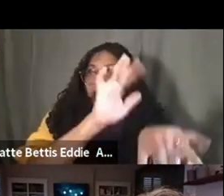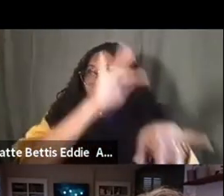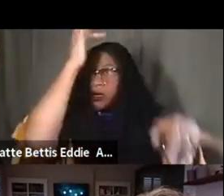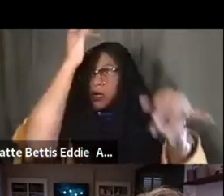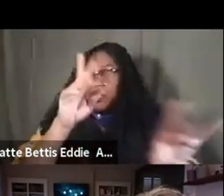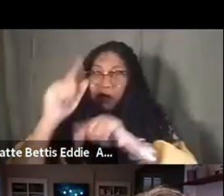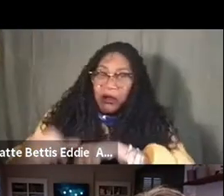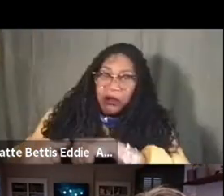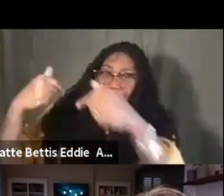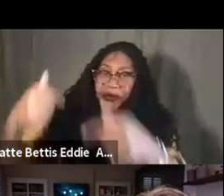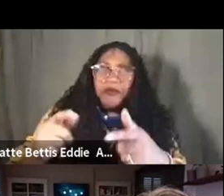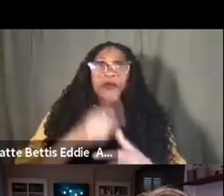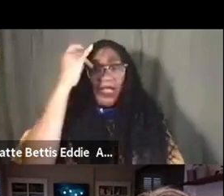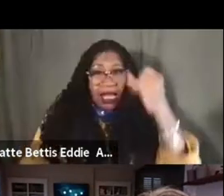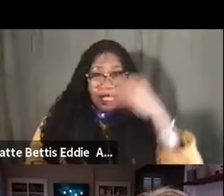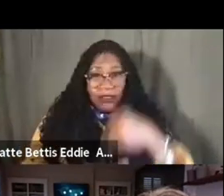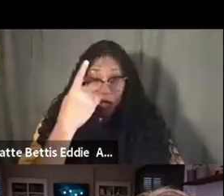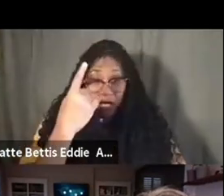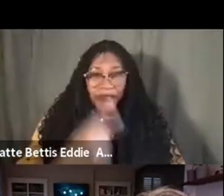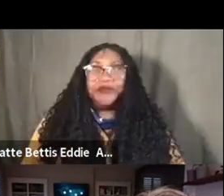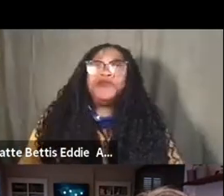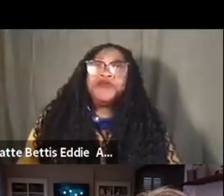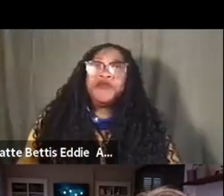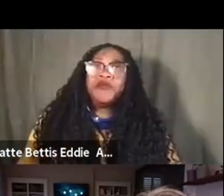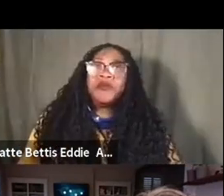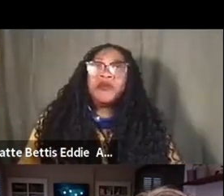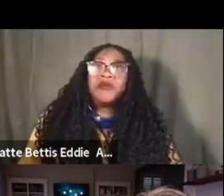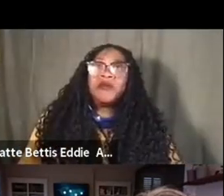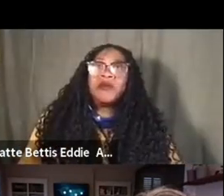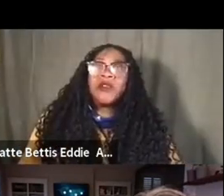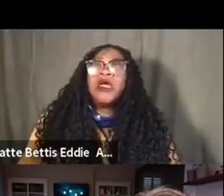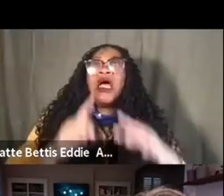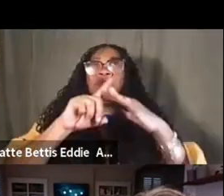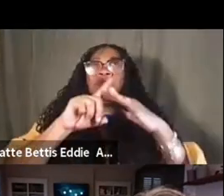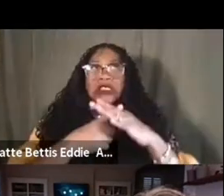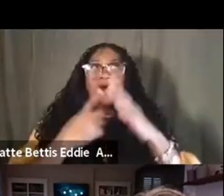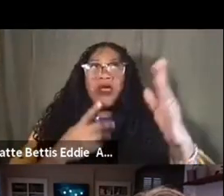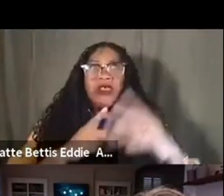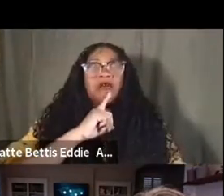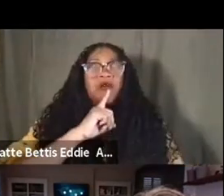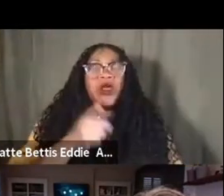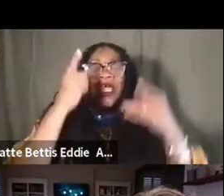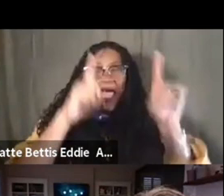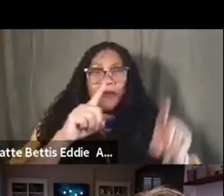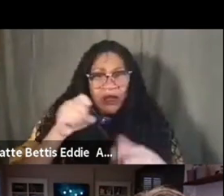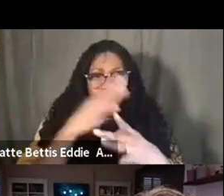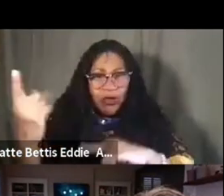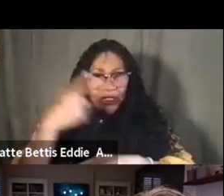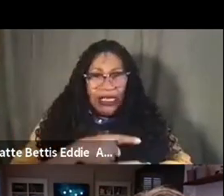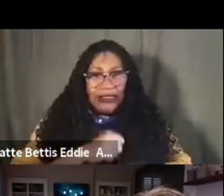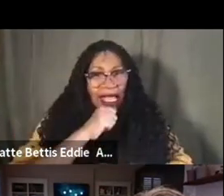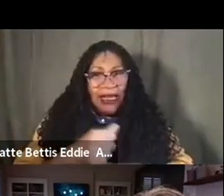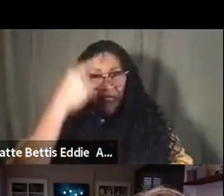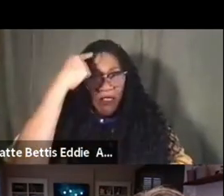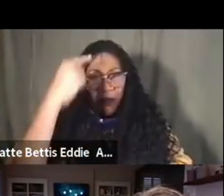the last one, you know, is the one that I will, um, stop with, because this literally just came to me a couple days ago, which I hadn't thought about,